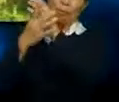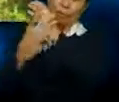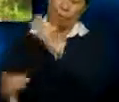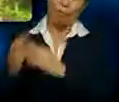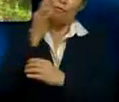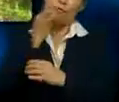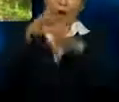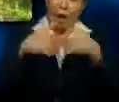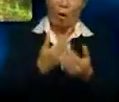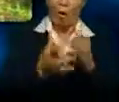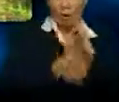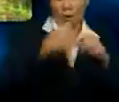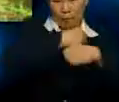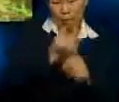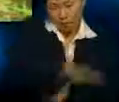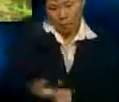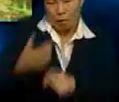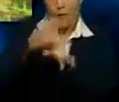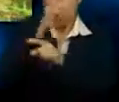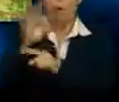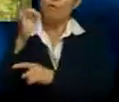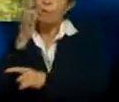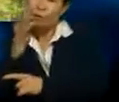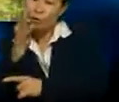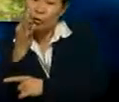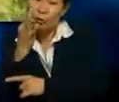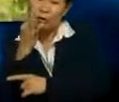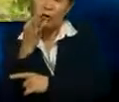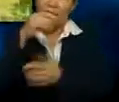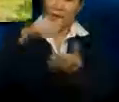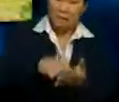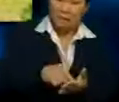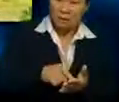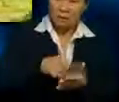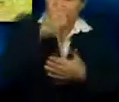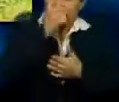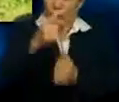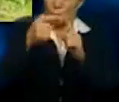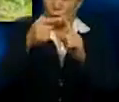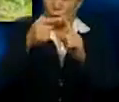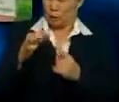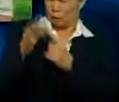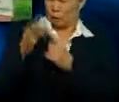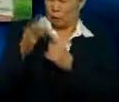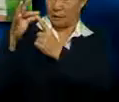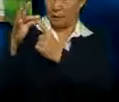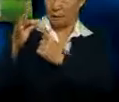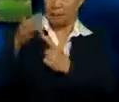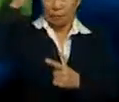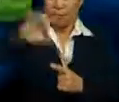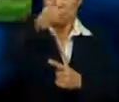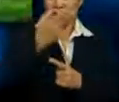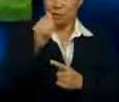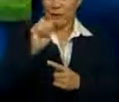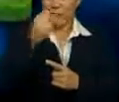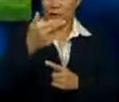oil can be the product of a fruit? Since this is of much interest to me particularly, Inches Sharul, the field